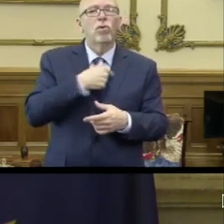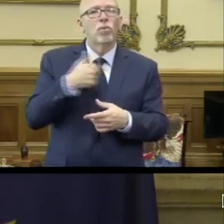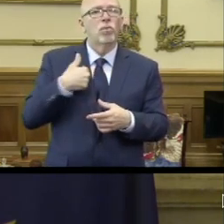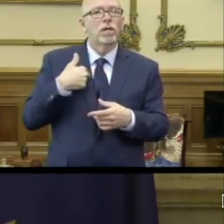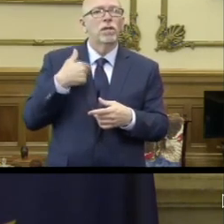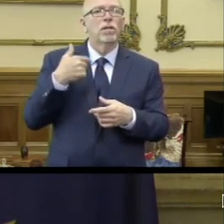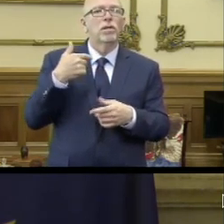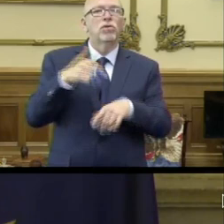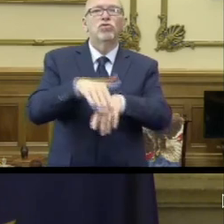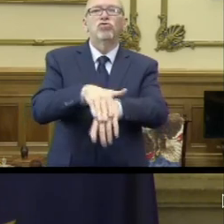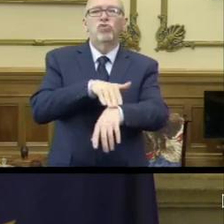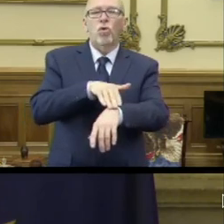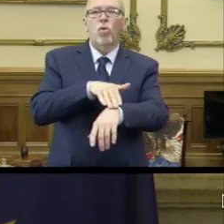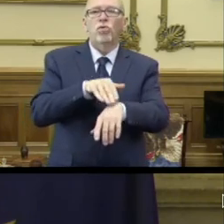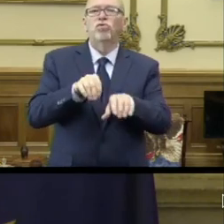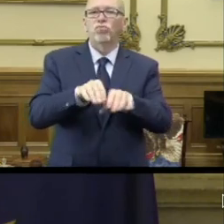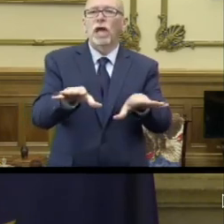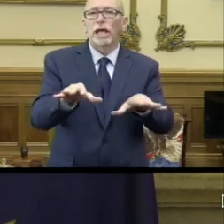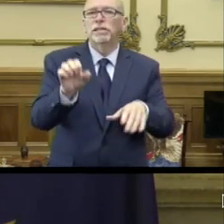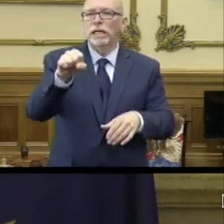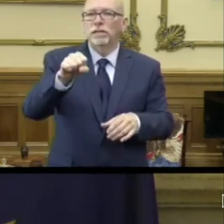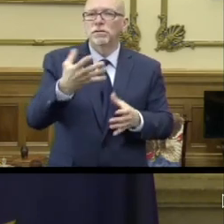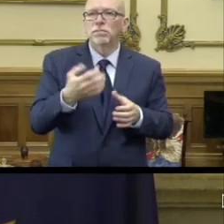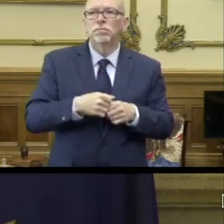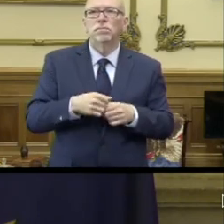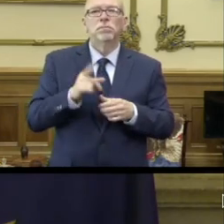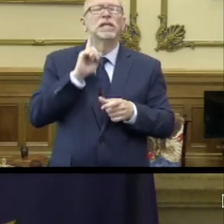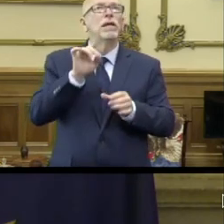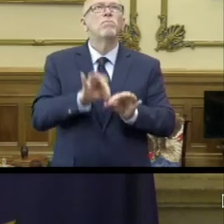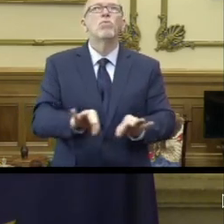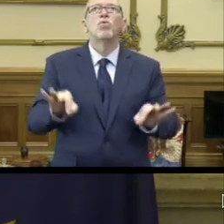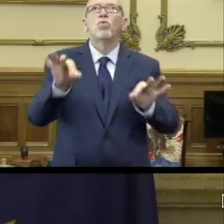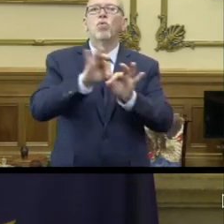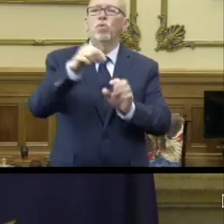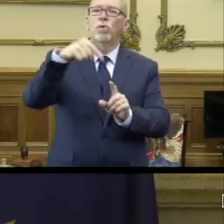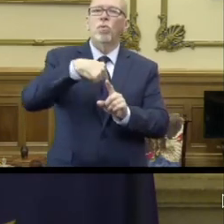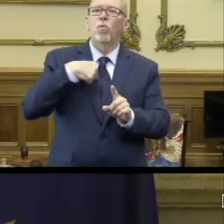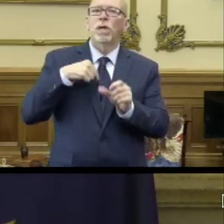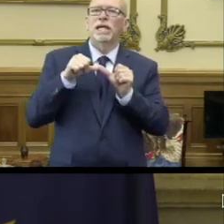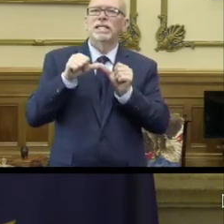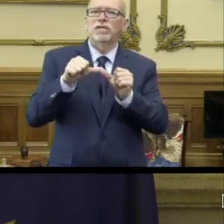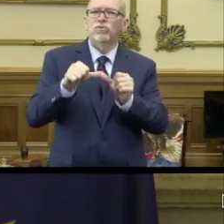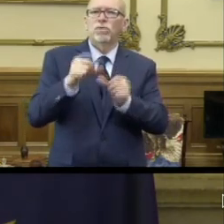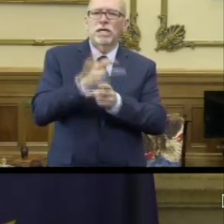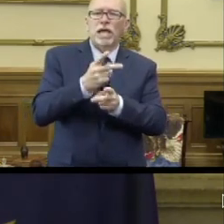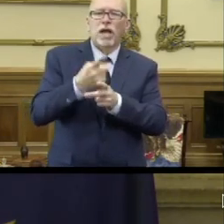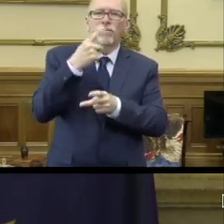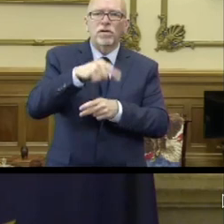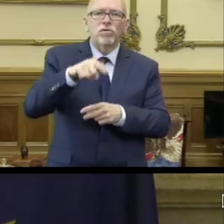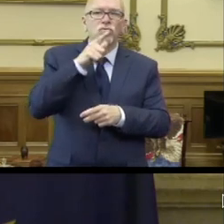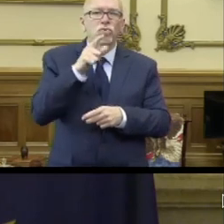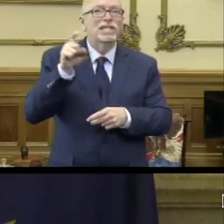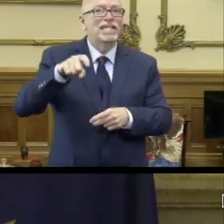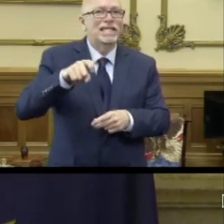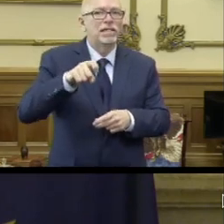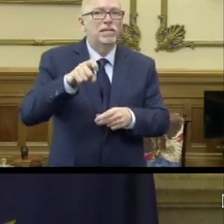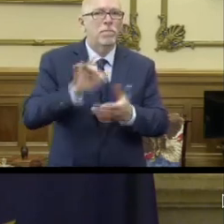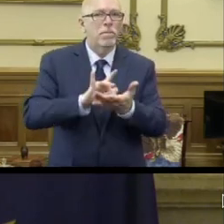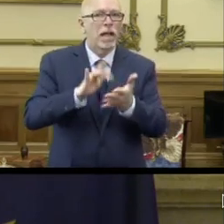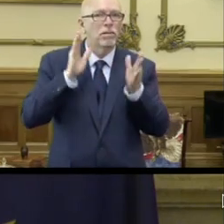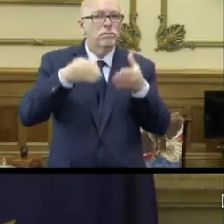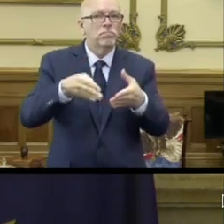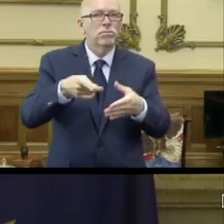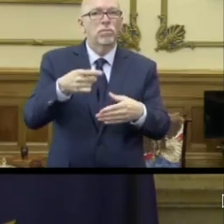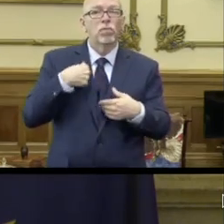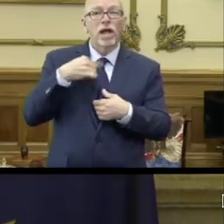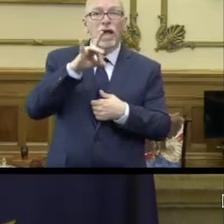slowed the spread. And that's what's most importantly, that we can continue to care for those who are in need. And so when you have 80%